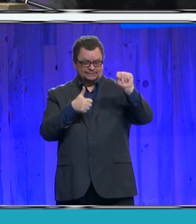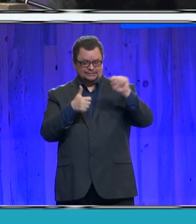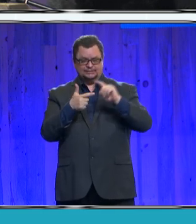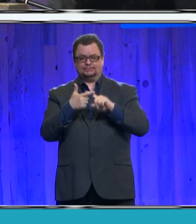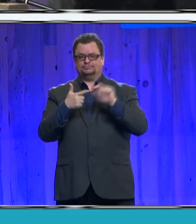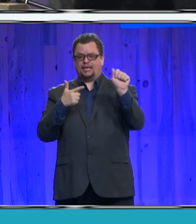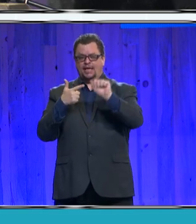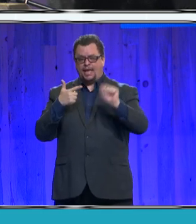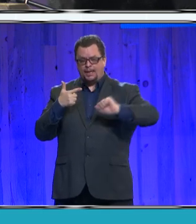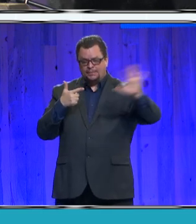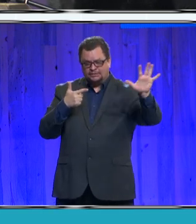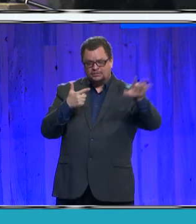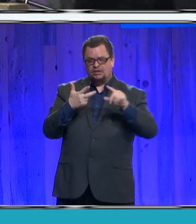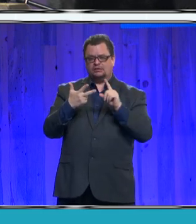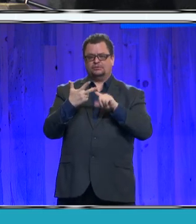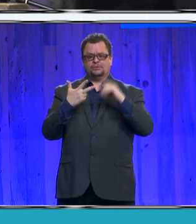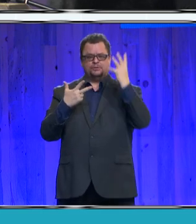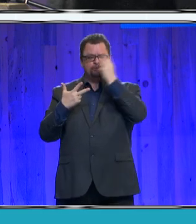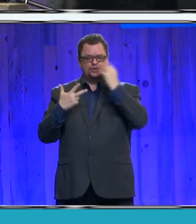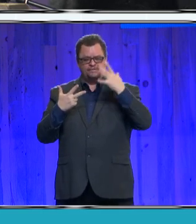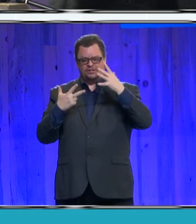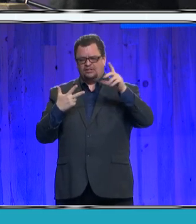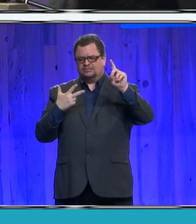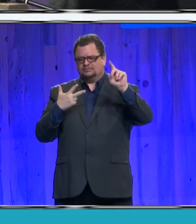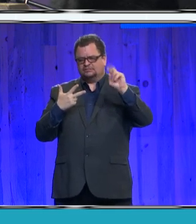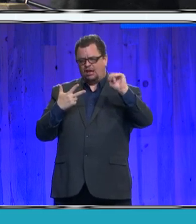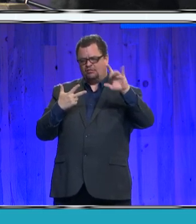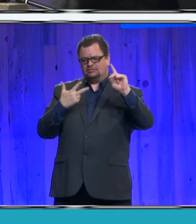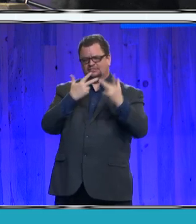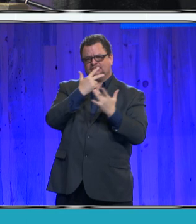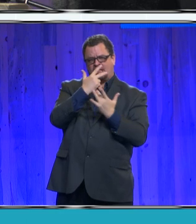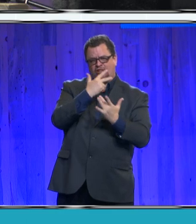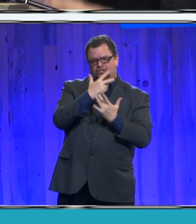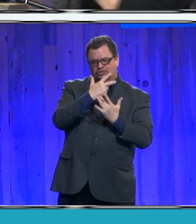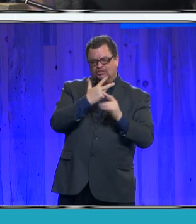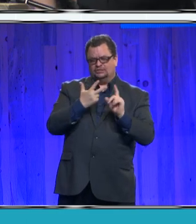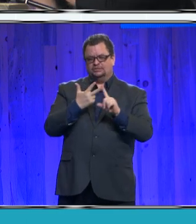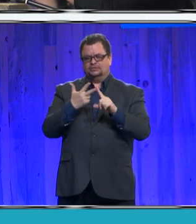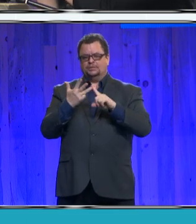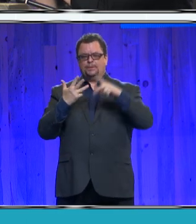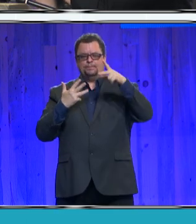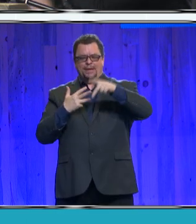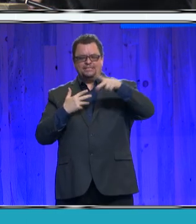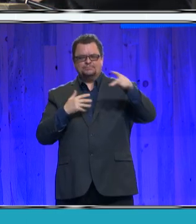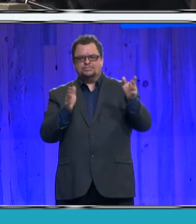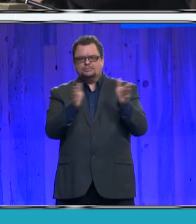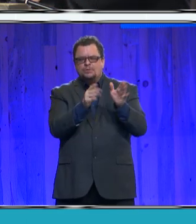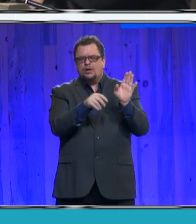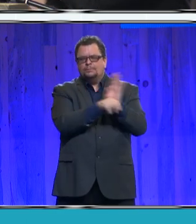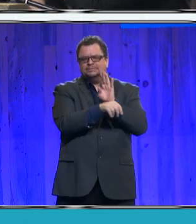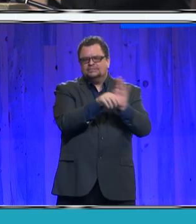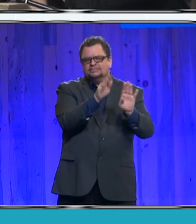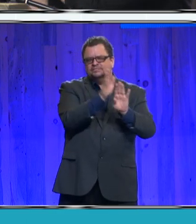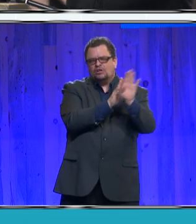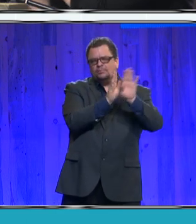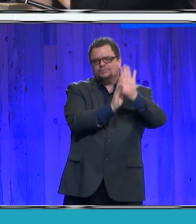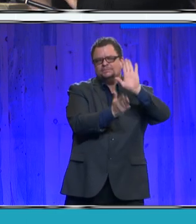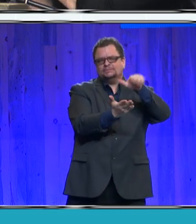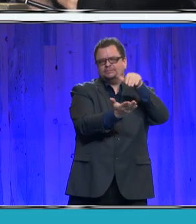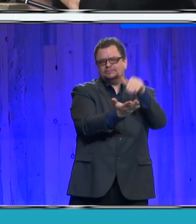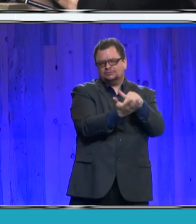Davidson Technologies, and the Pikes Peak Small Business Development Center. Thank you, our silver sponsors.